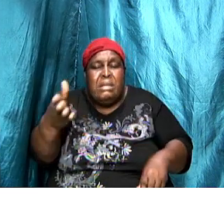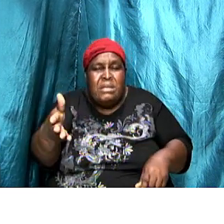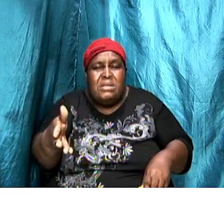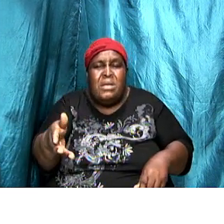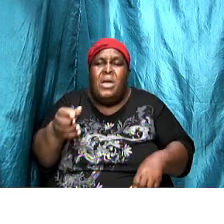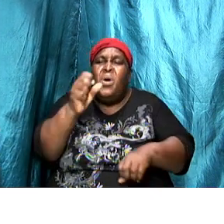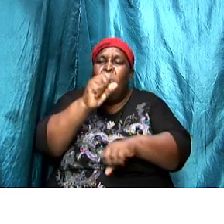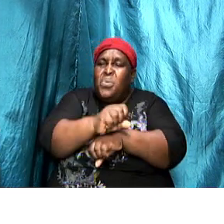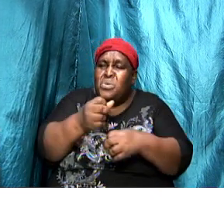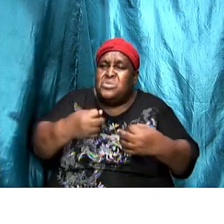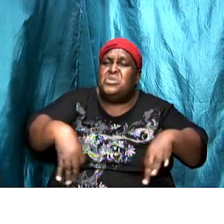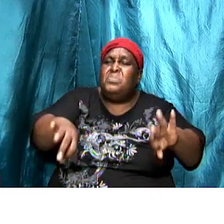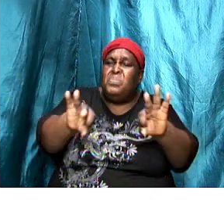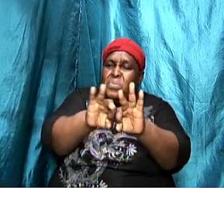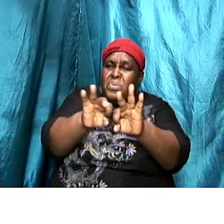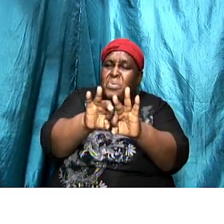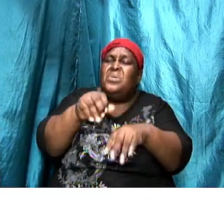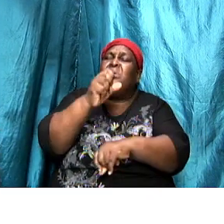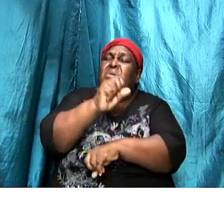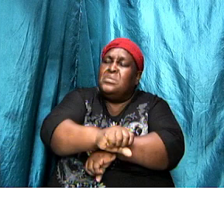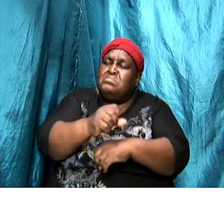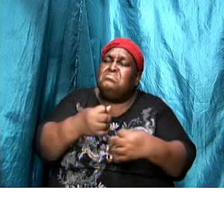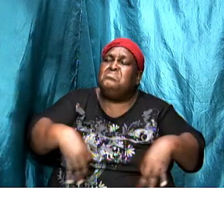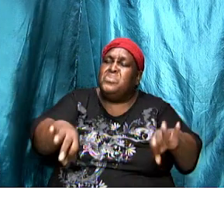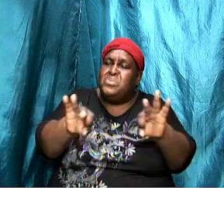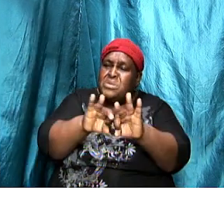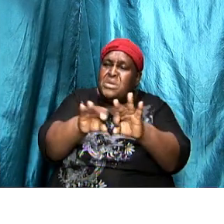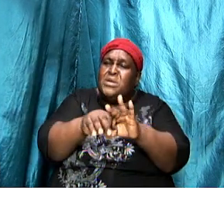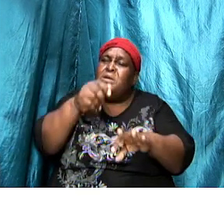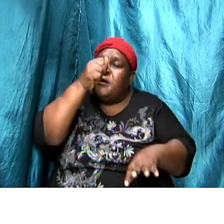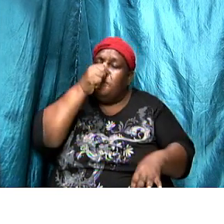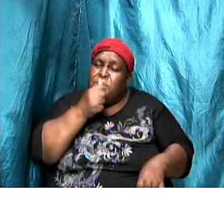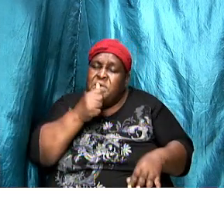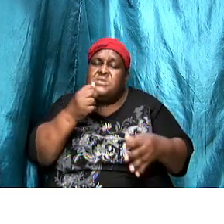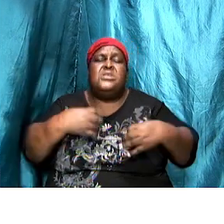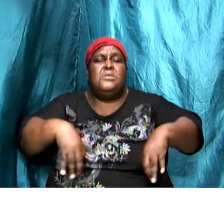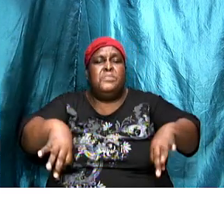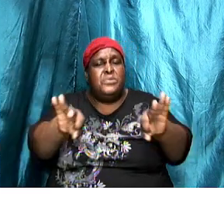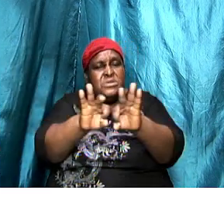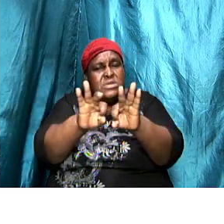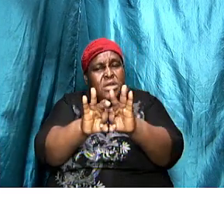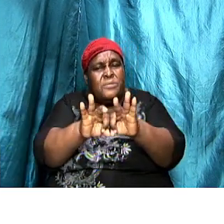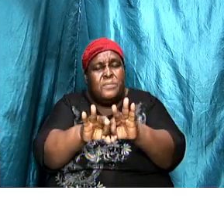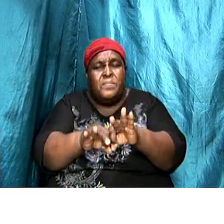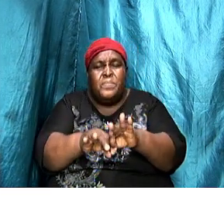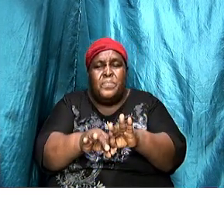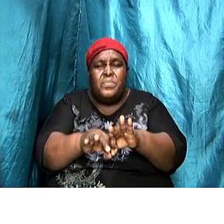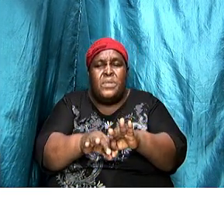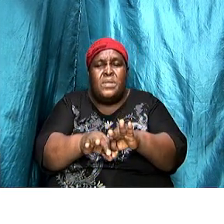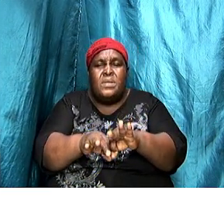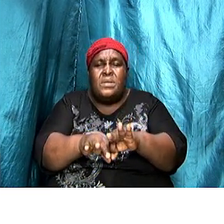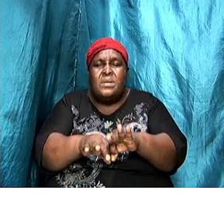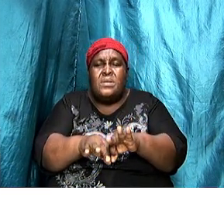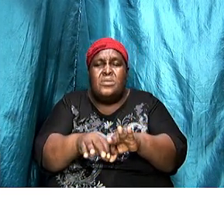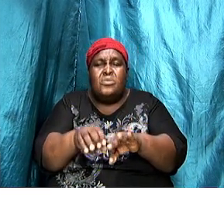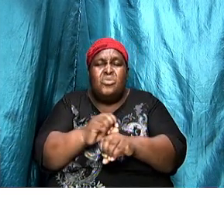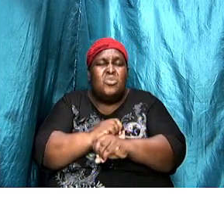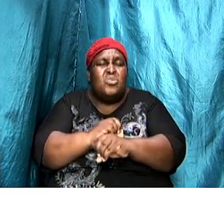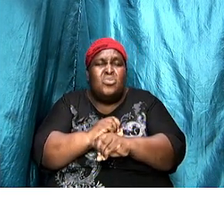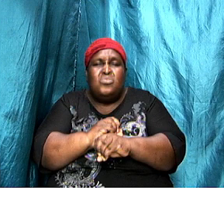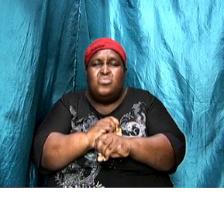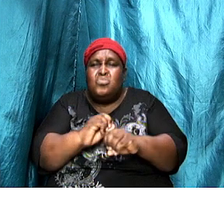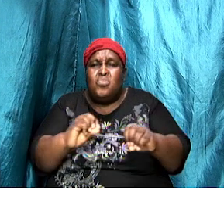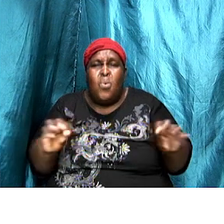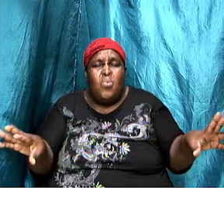works are important their labor is important their patience is important they don't put up with slackness